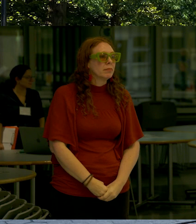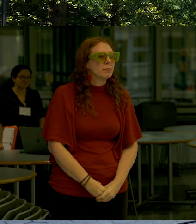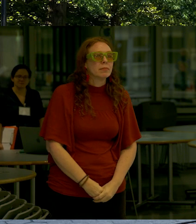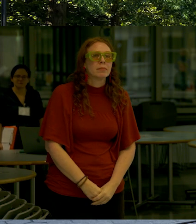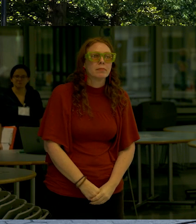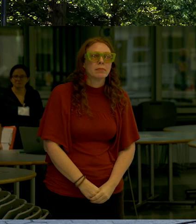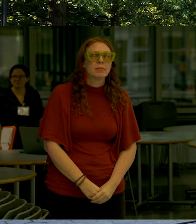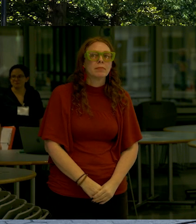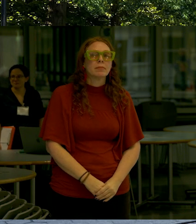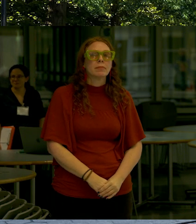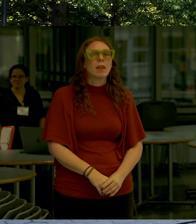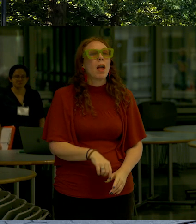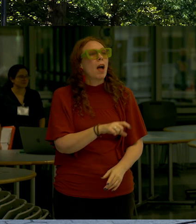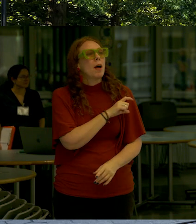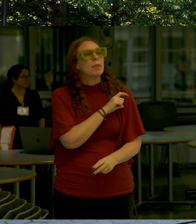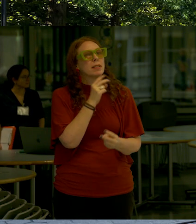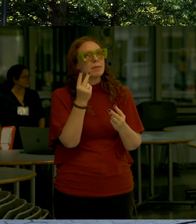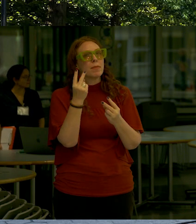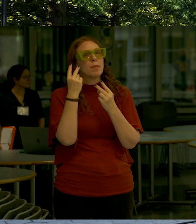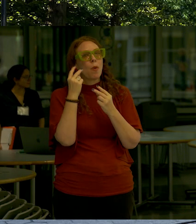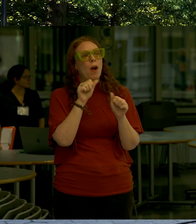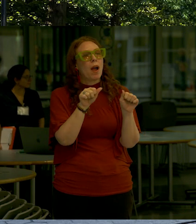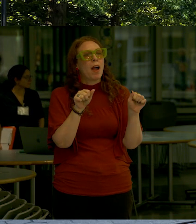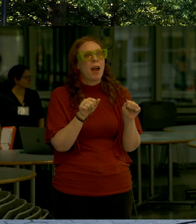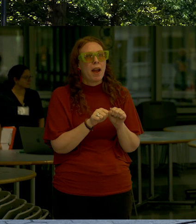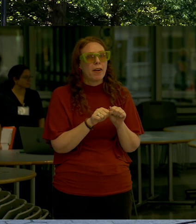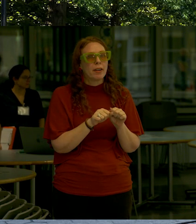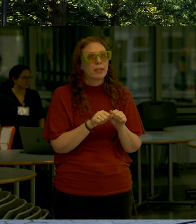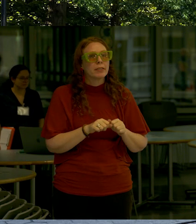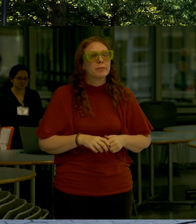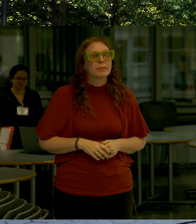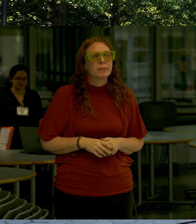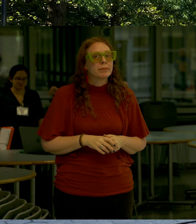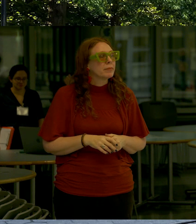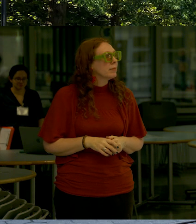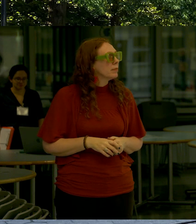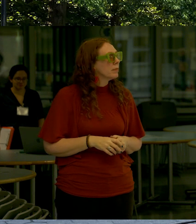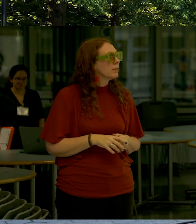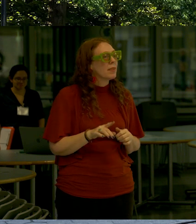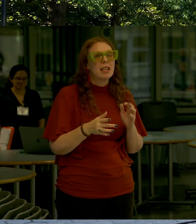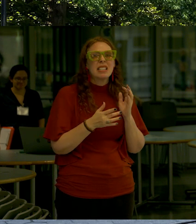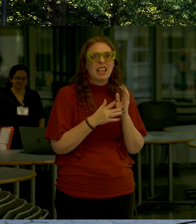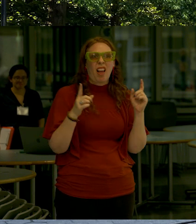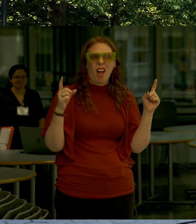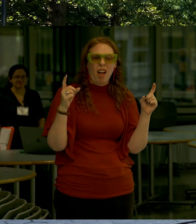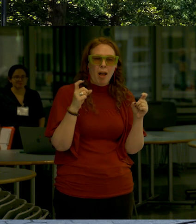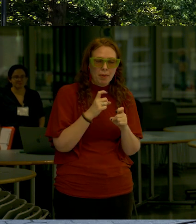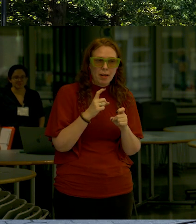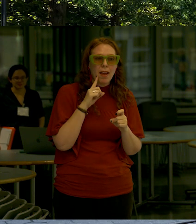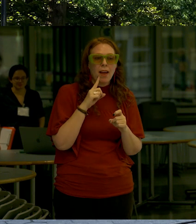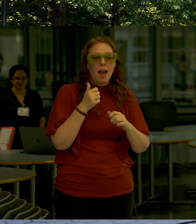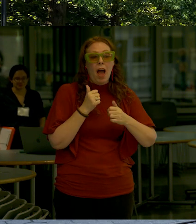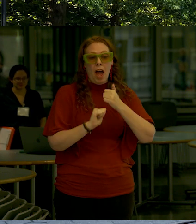here's the police memorial area this also because it sort of straddles onto that bridging structure is technically complicated as well and is affected